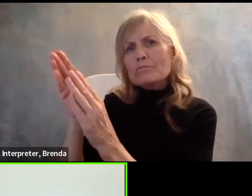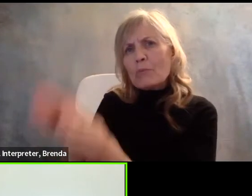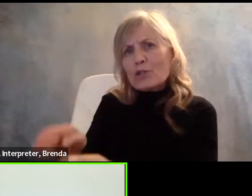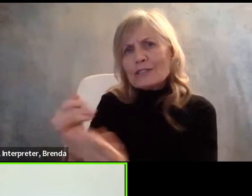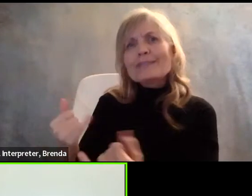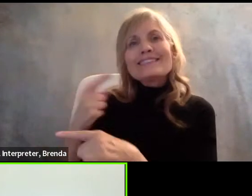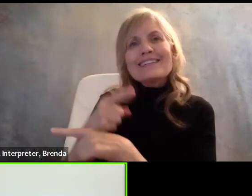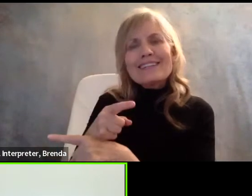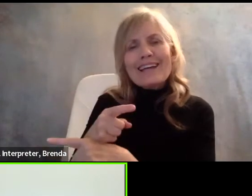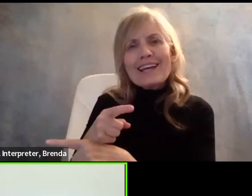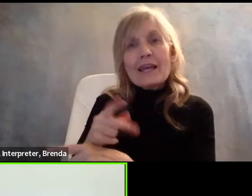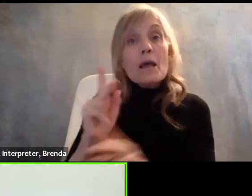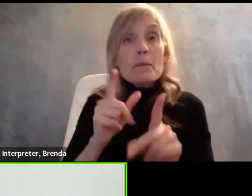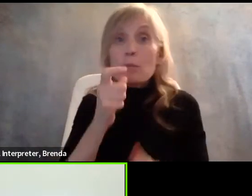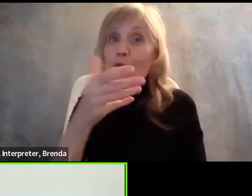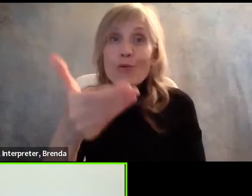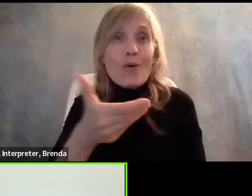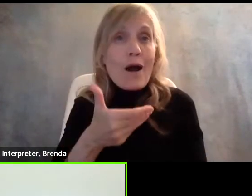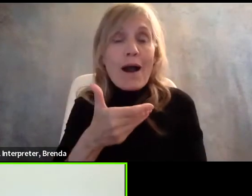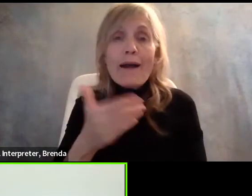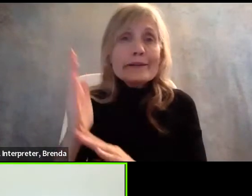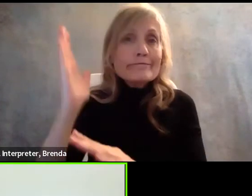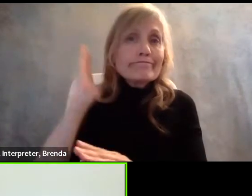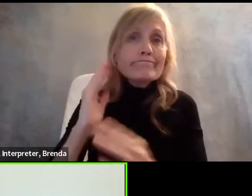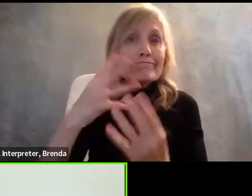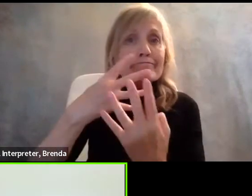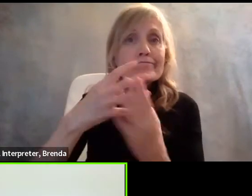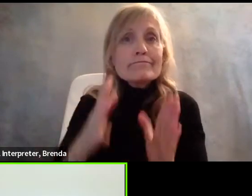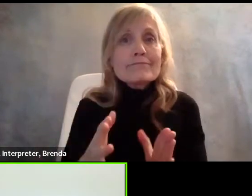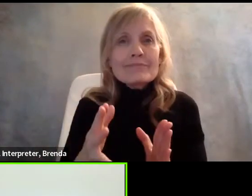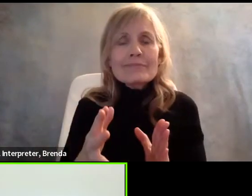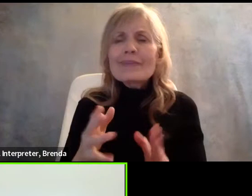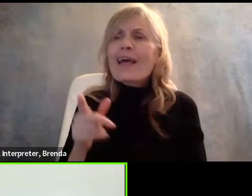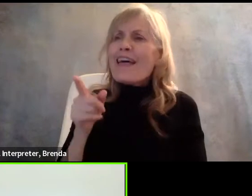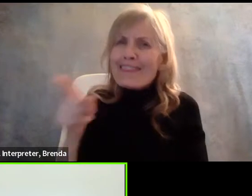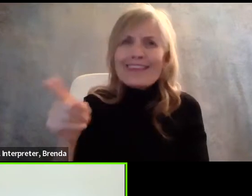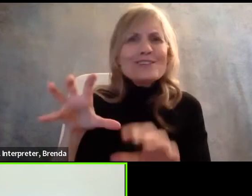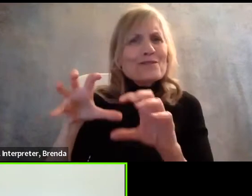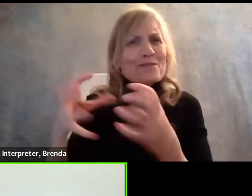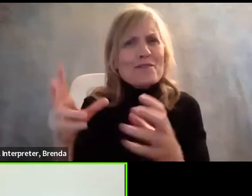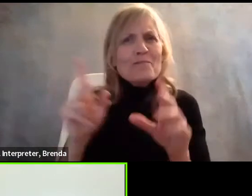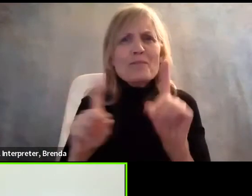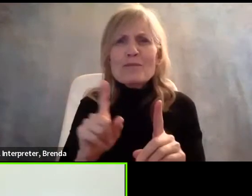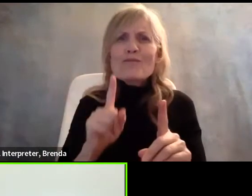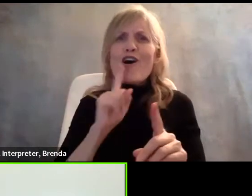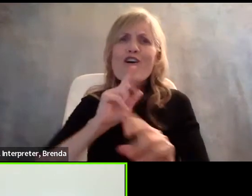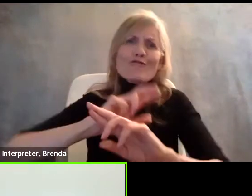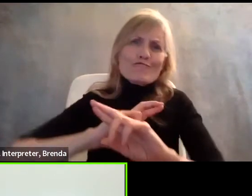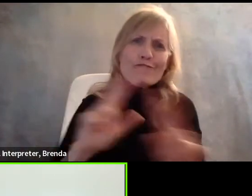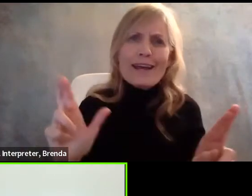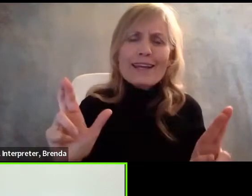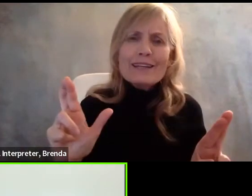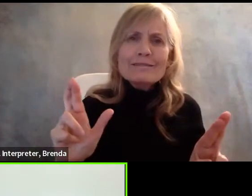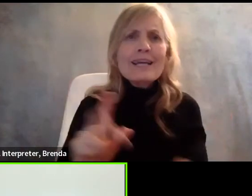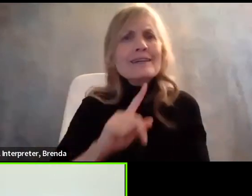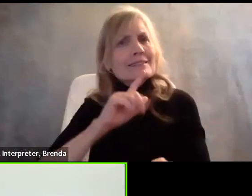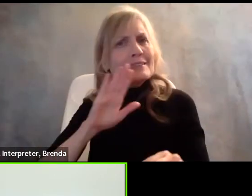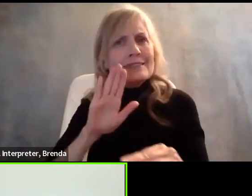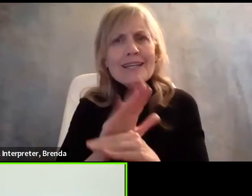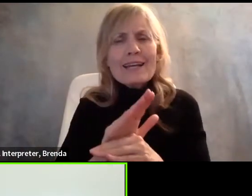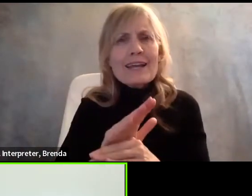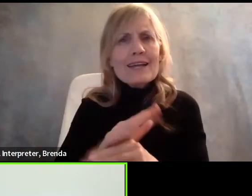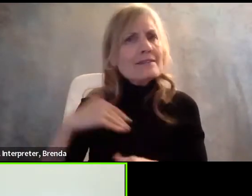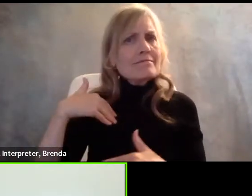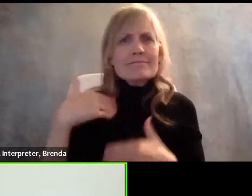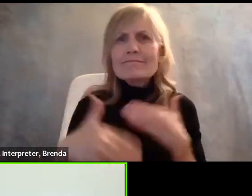arrest or conviction records will tell you is that they are a ready, dedicated workforce. Dedicated because no one